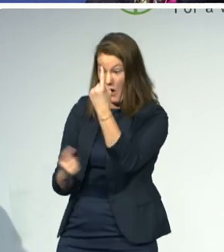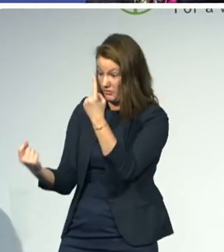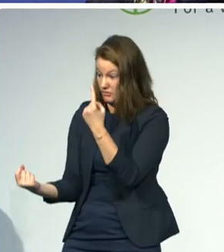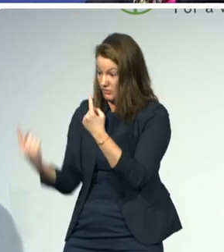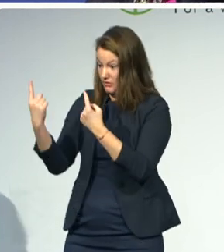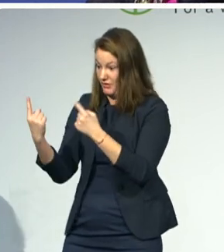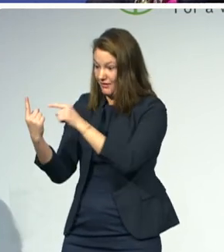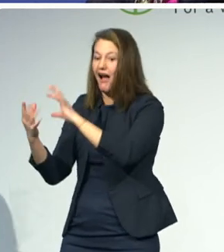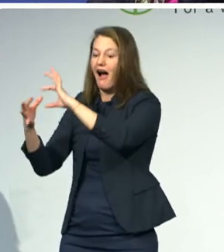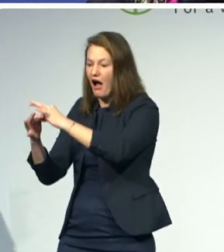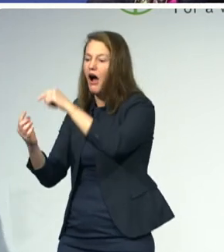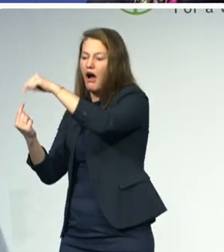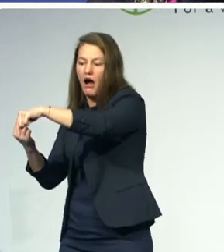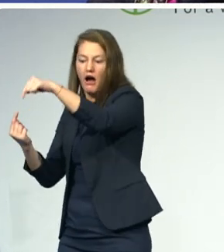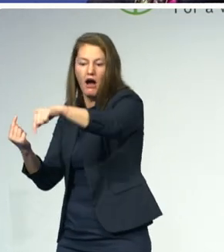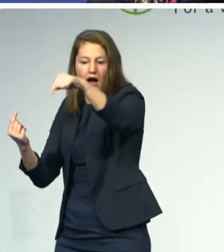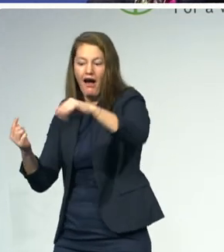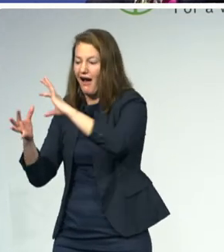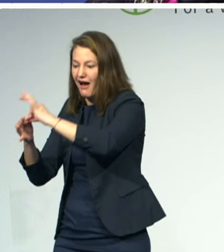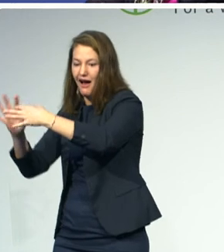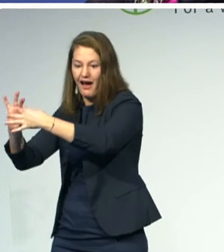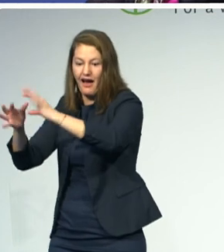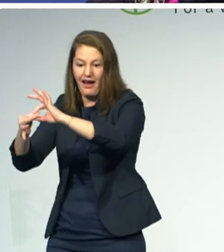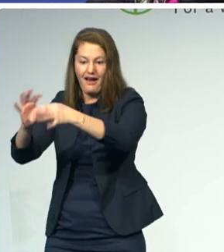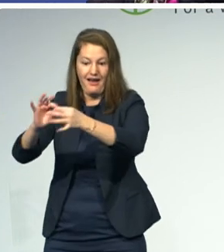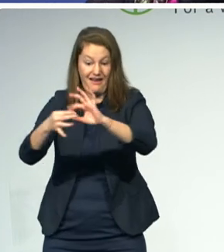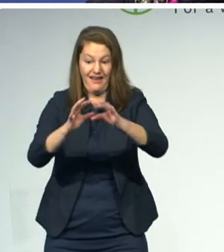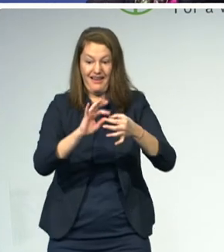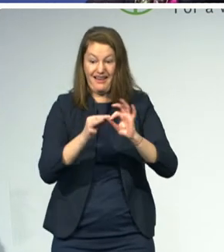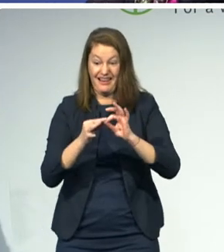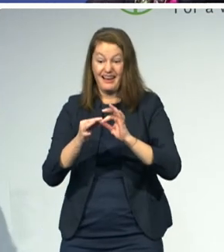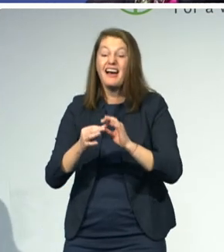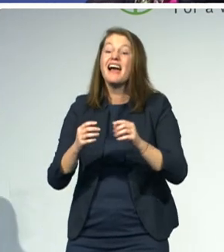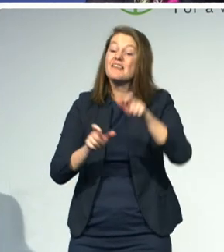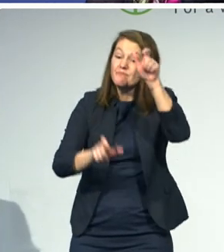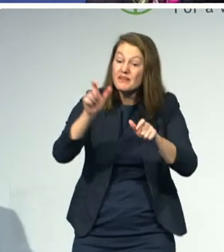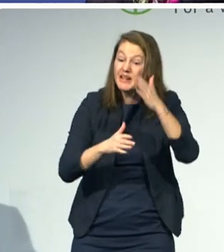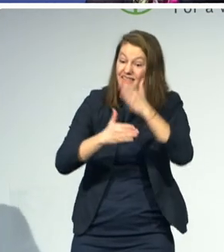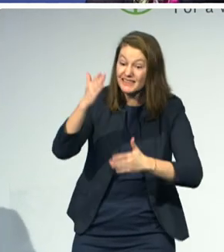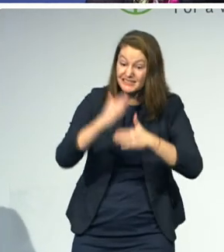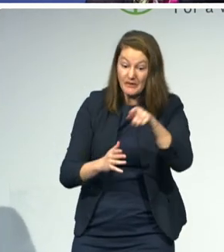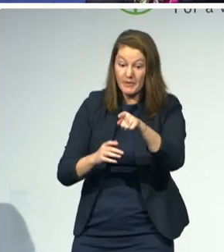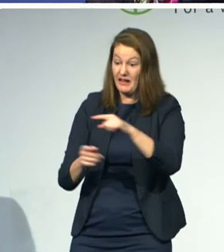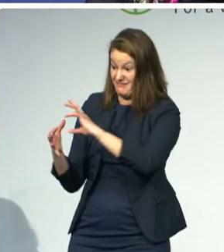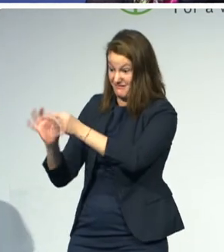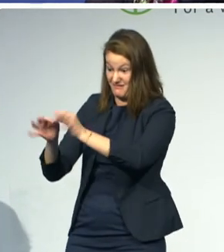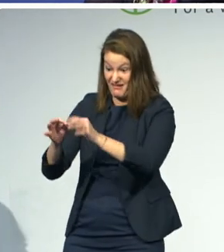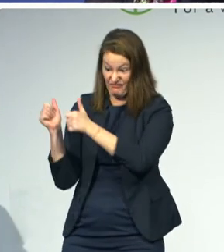disability is able to continue successfully in their life journey. We know the